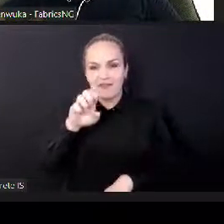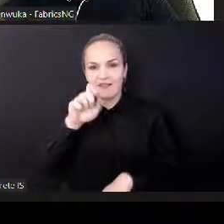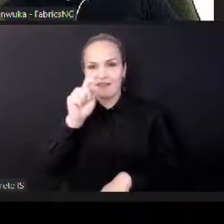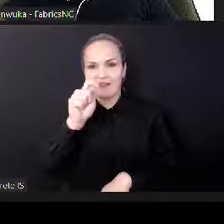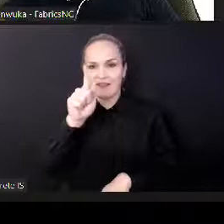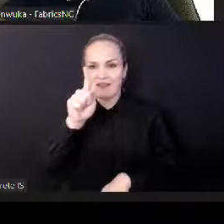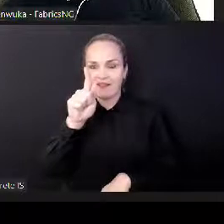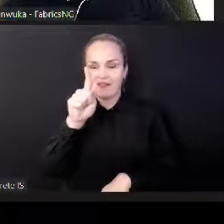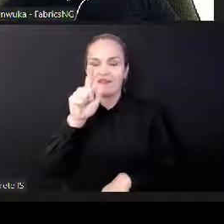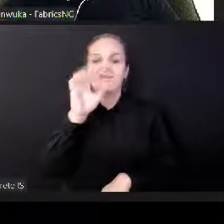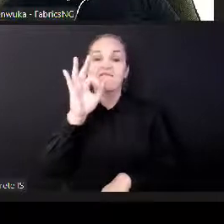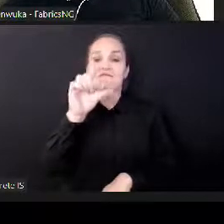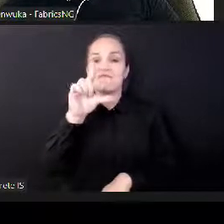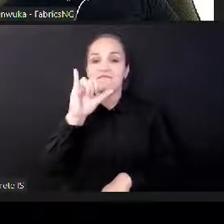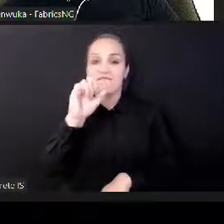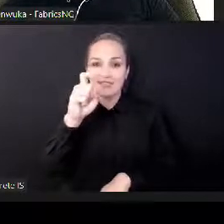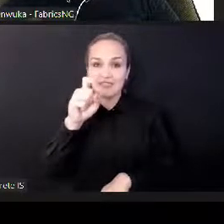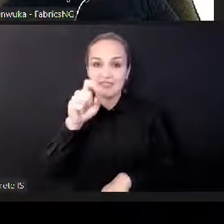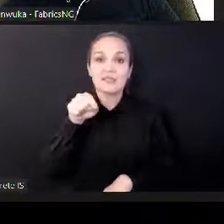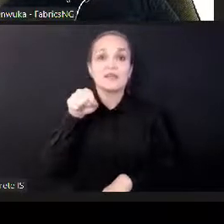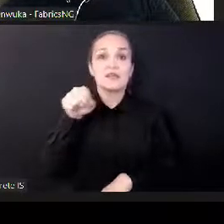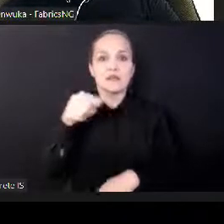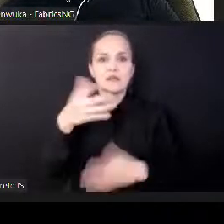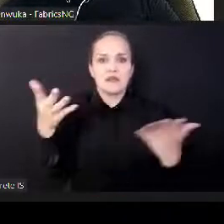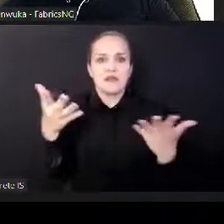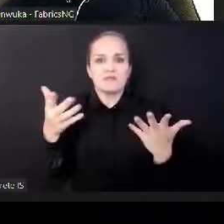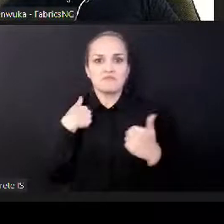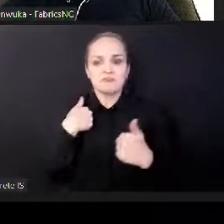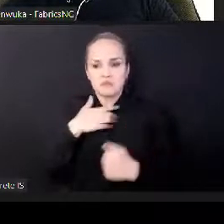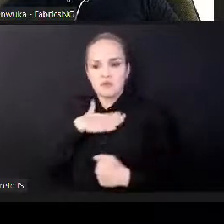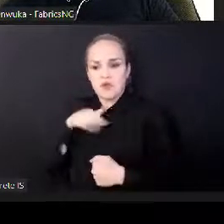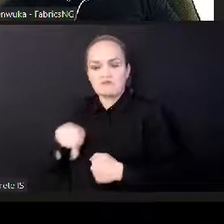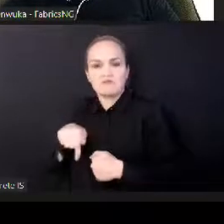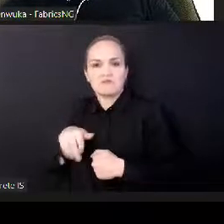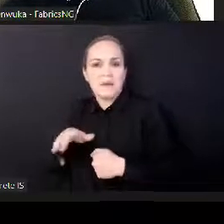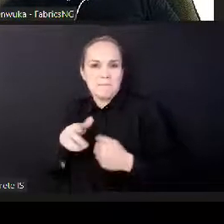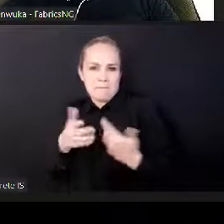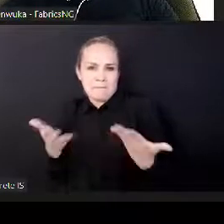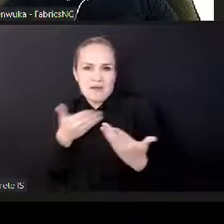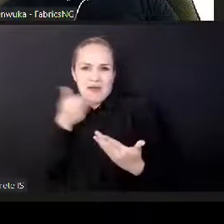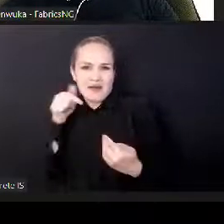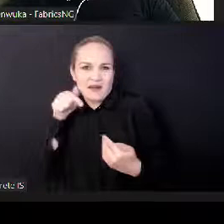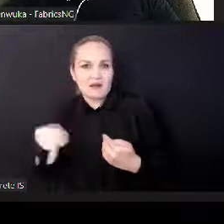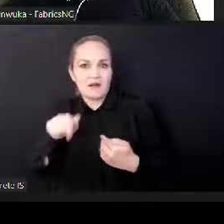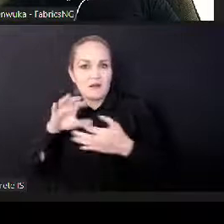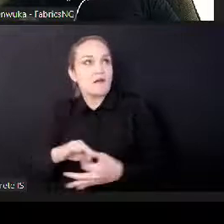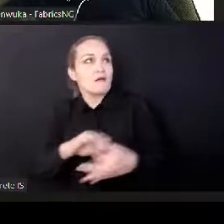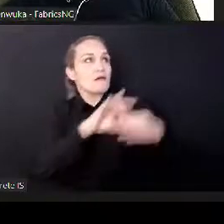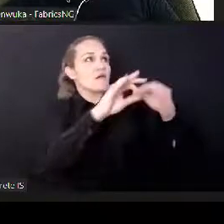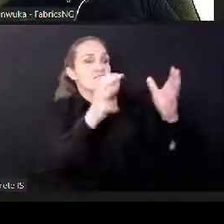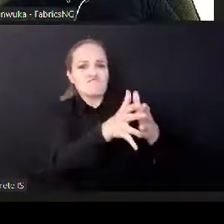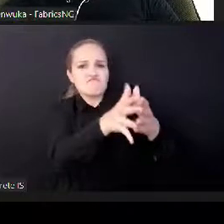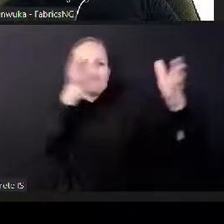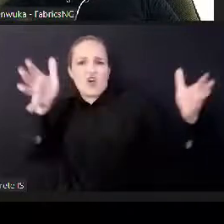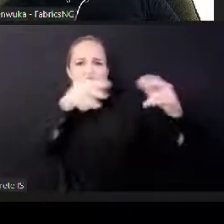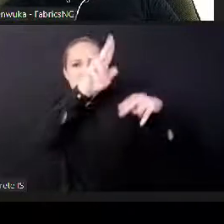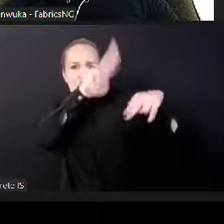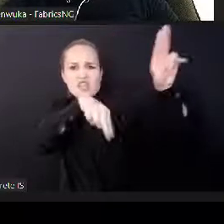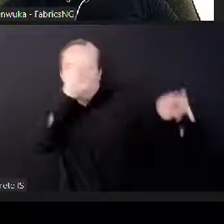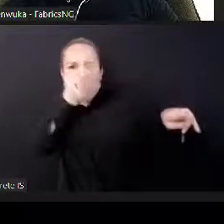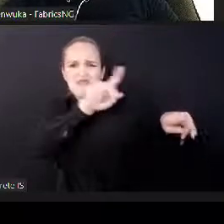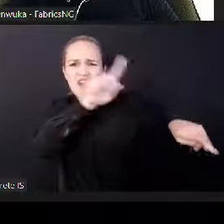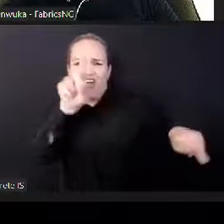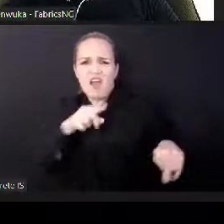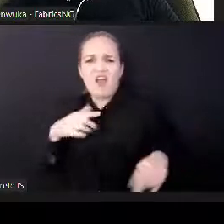language, our vernaculars, and that the algorithms are closer to our identity and